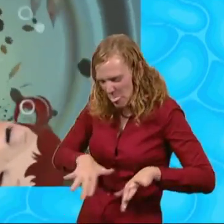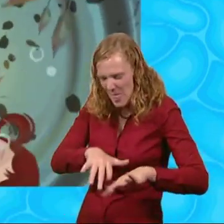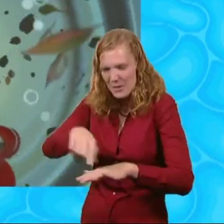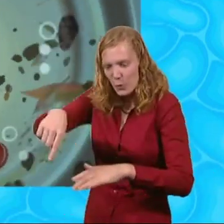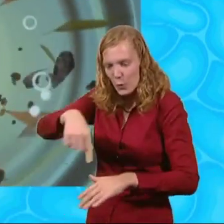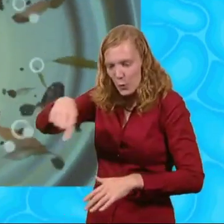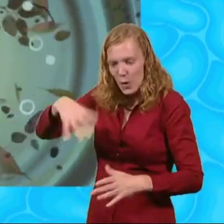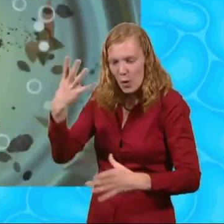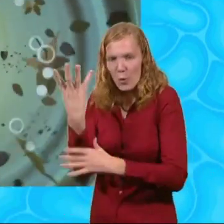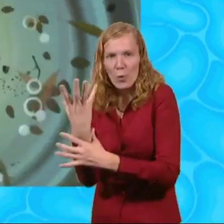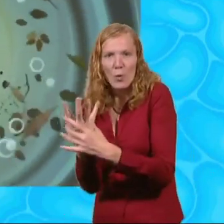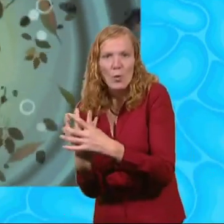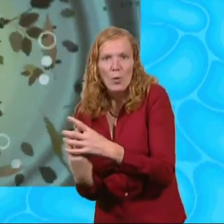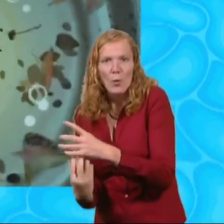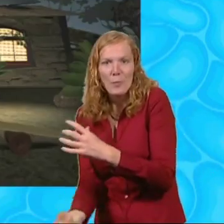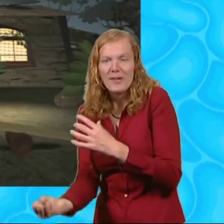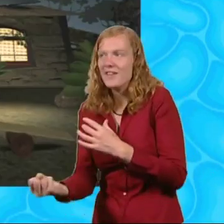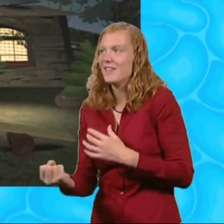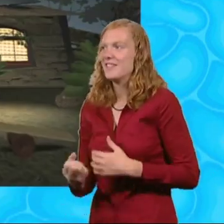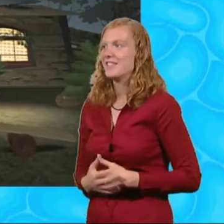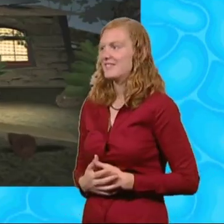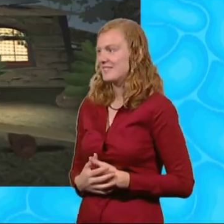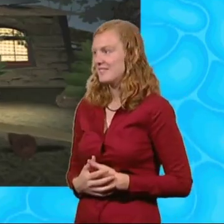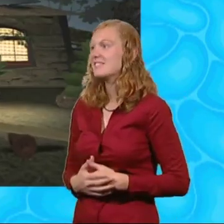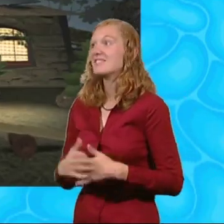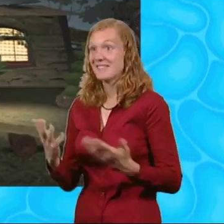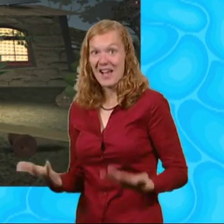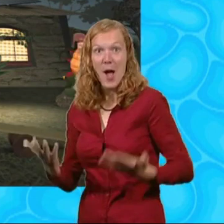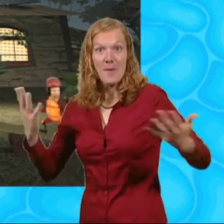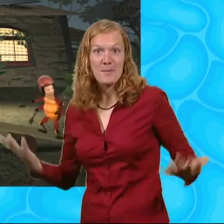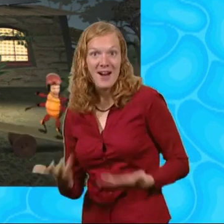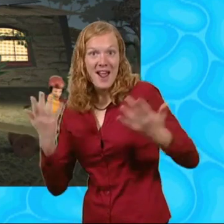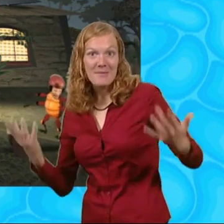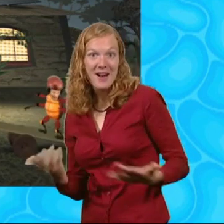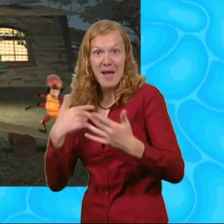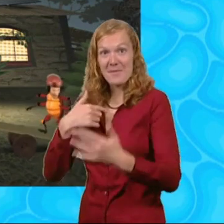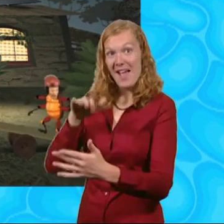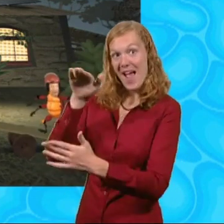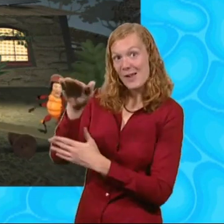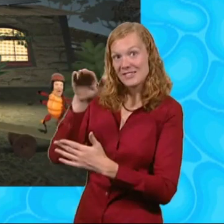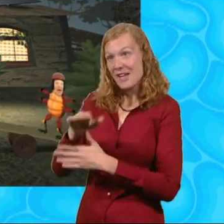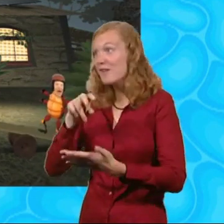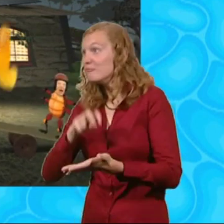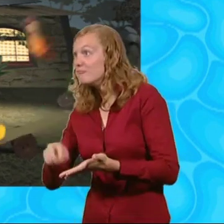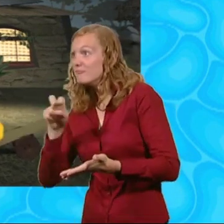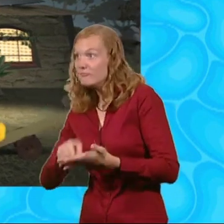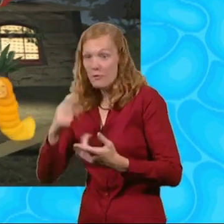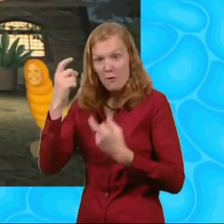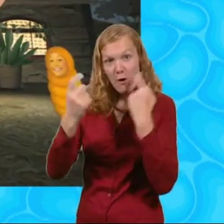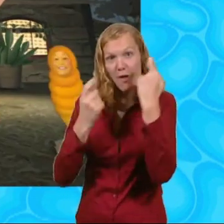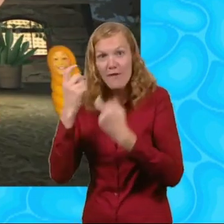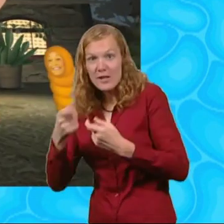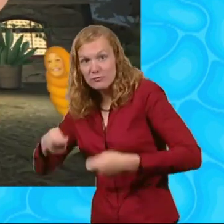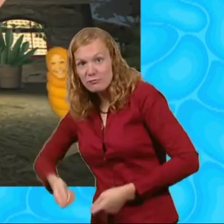Away Away Away Let's play I'm going outside and I'm gonna get grubby I'm going